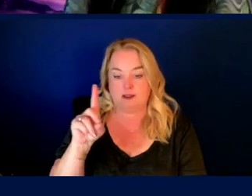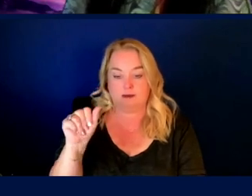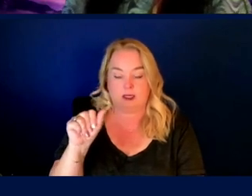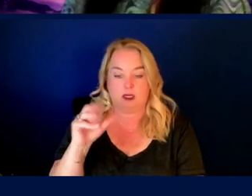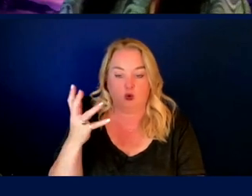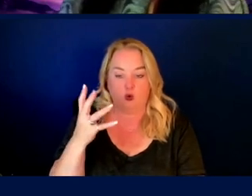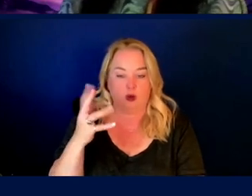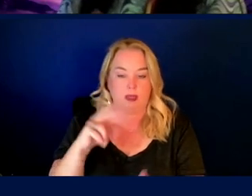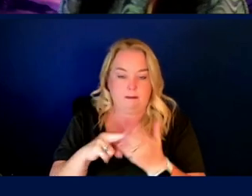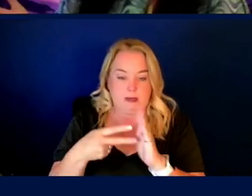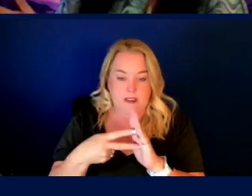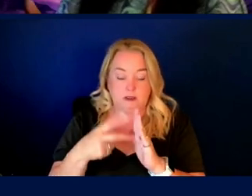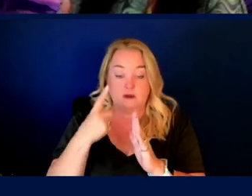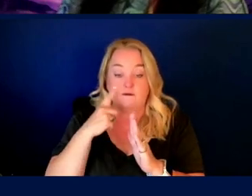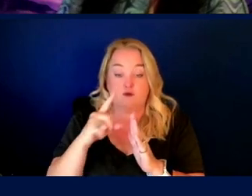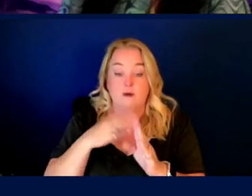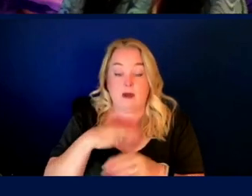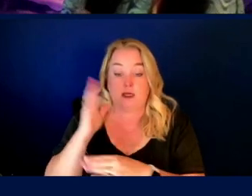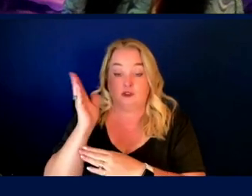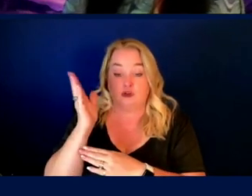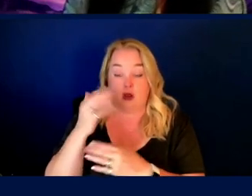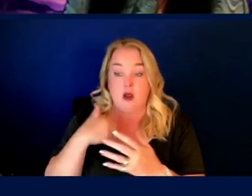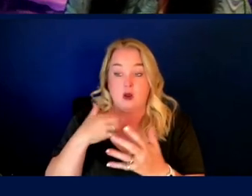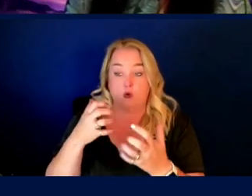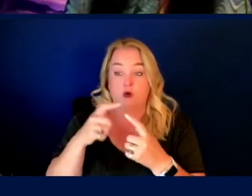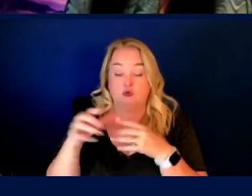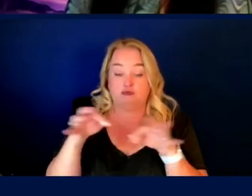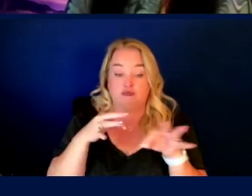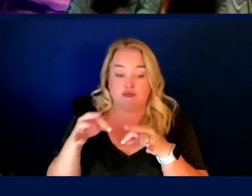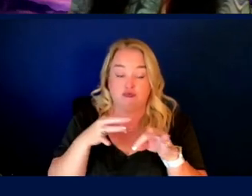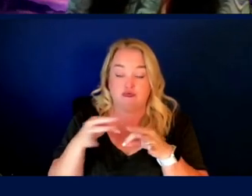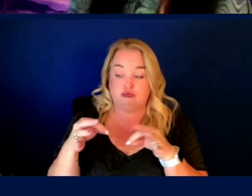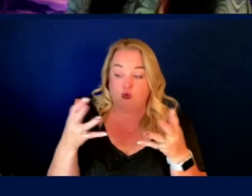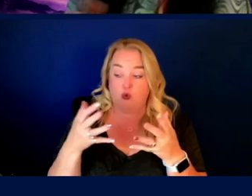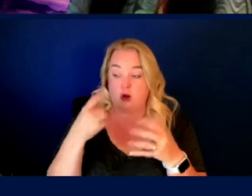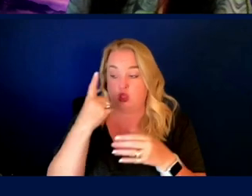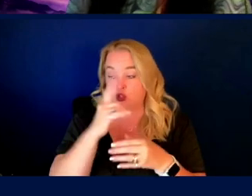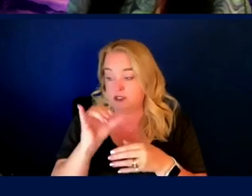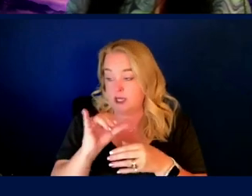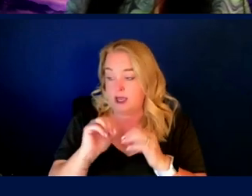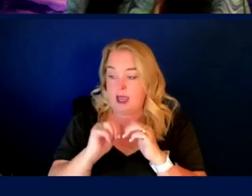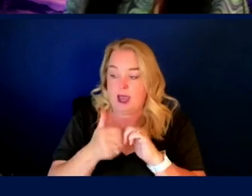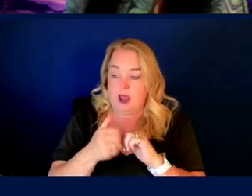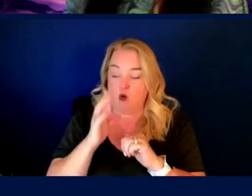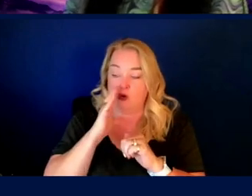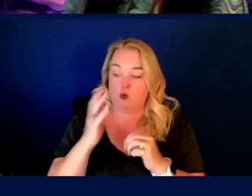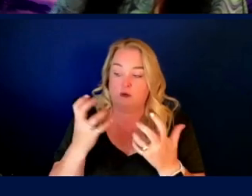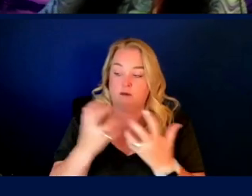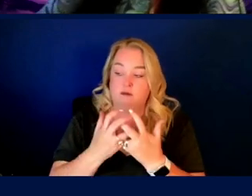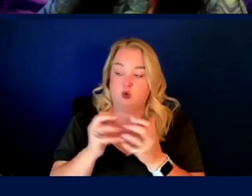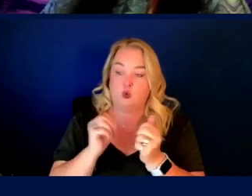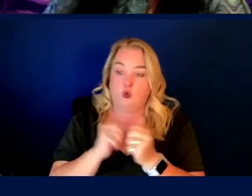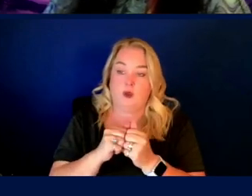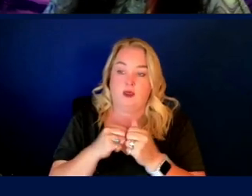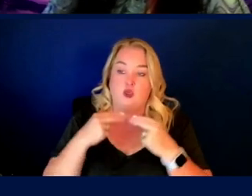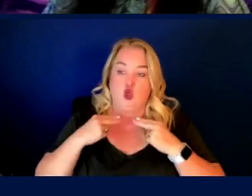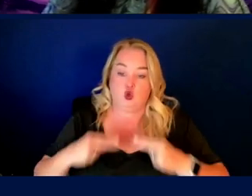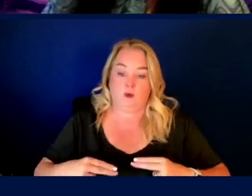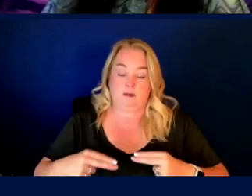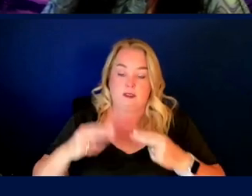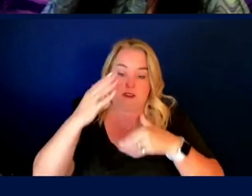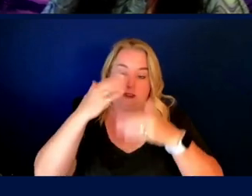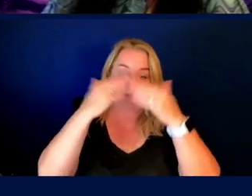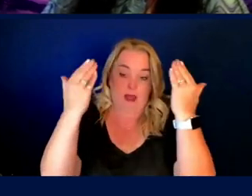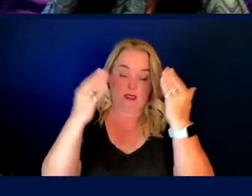like. So, uh, for the rest of my talk, I'd like to explore what might dynamic disability look like and how might it intersect with human space flight and bioastronautics